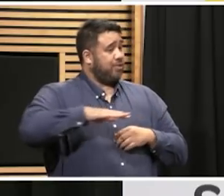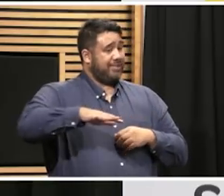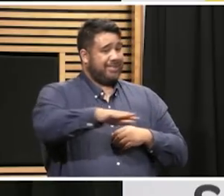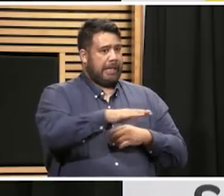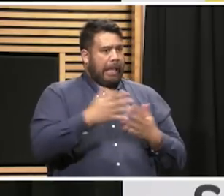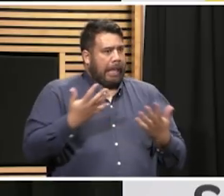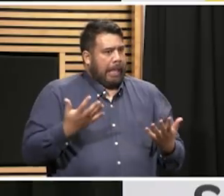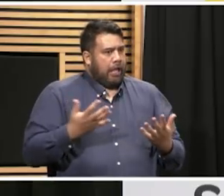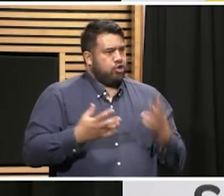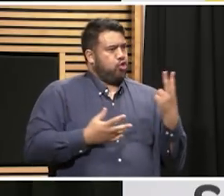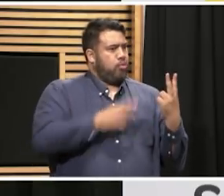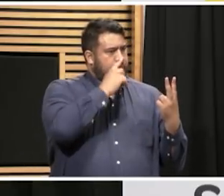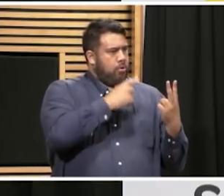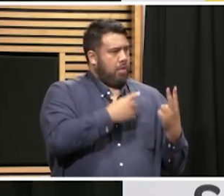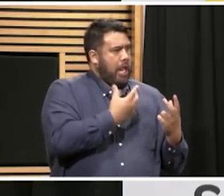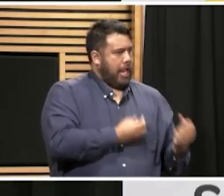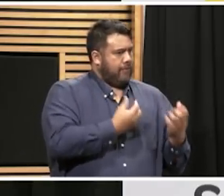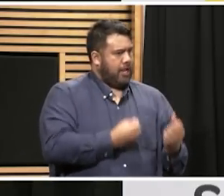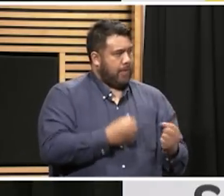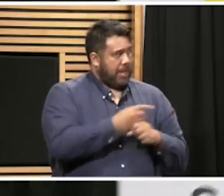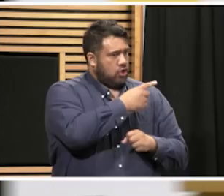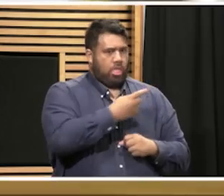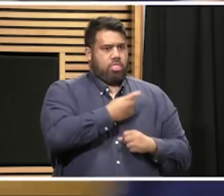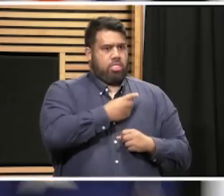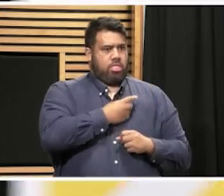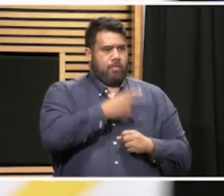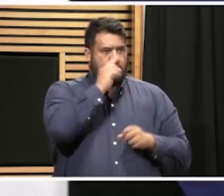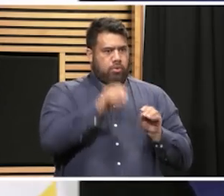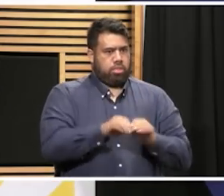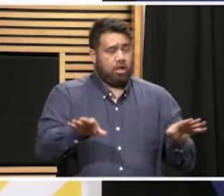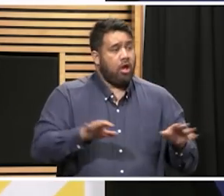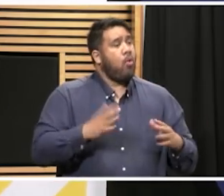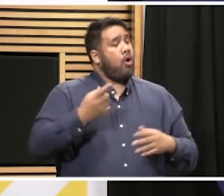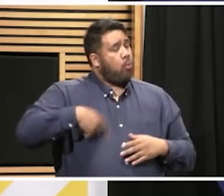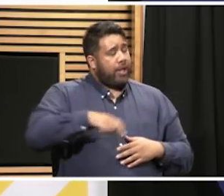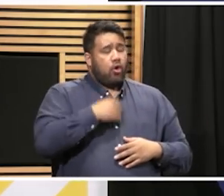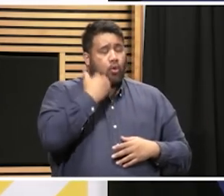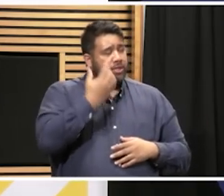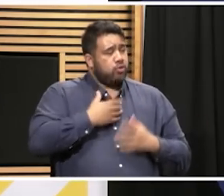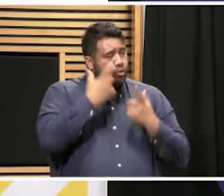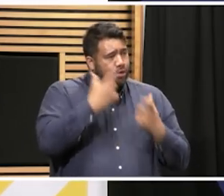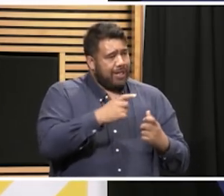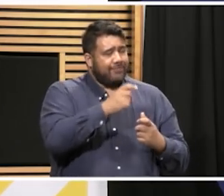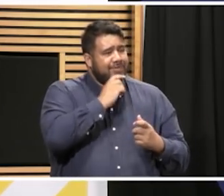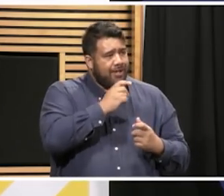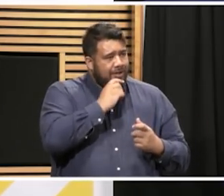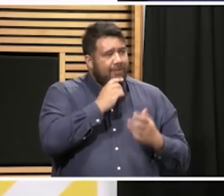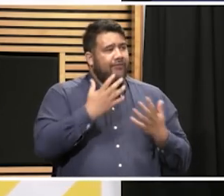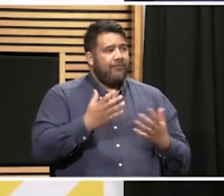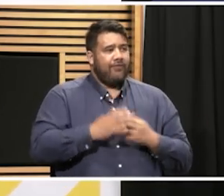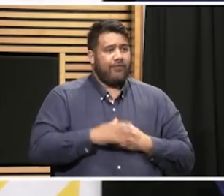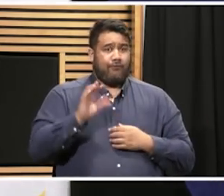tests make you feel nervous? Yeah, we're always very concerned about our staff. Ever since we kicked this off we've been working